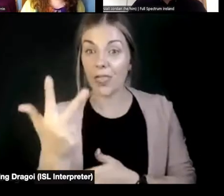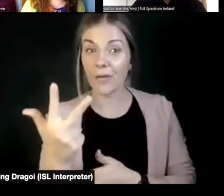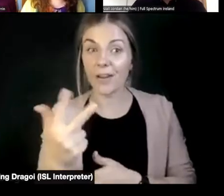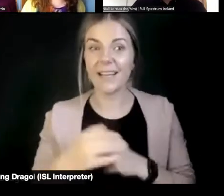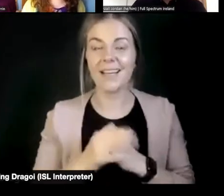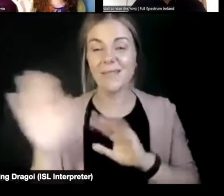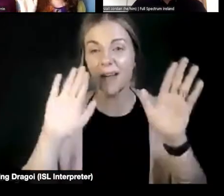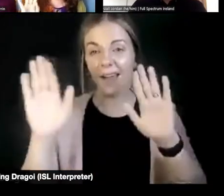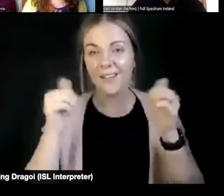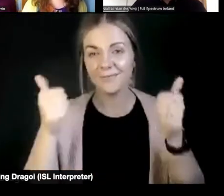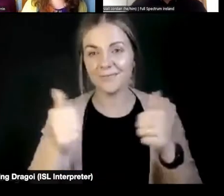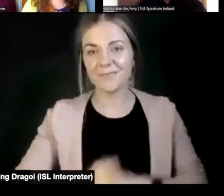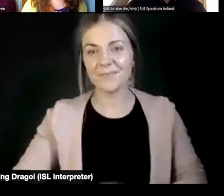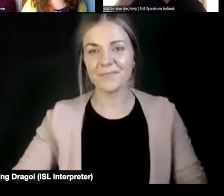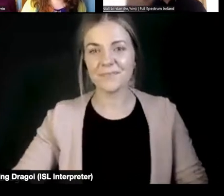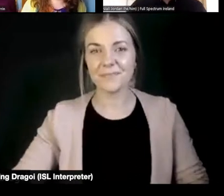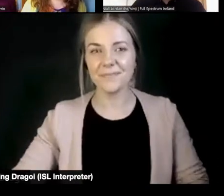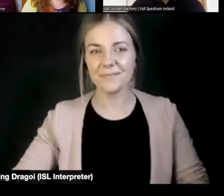everybody. Thank you.